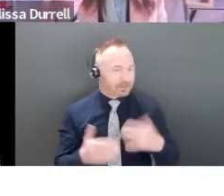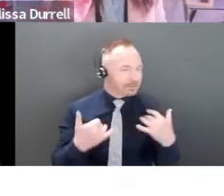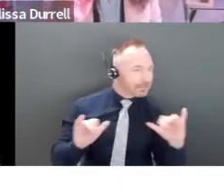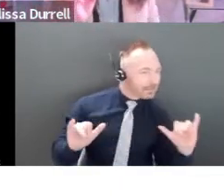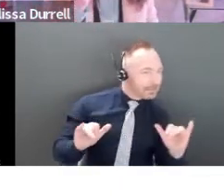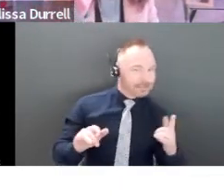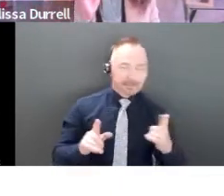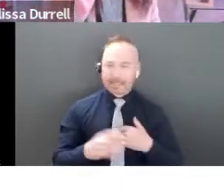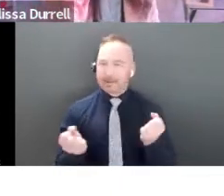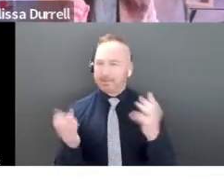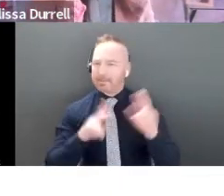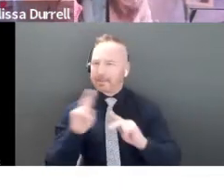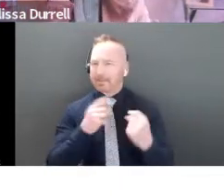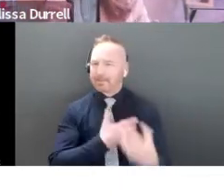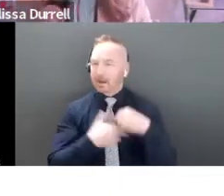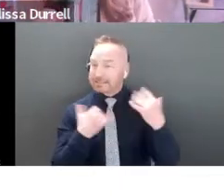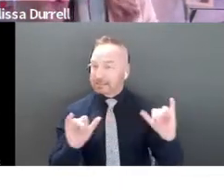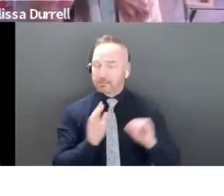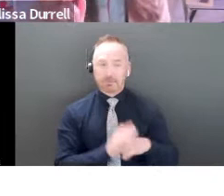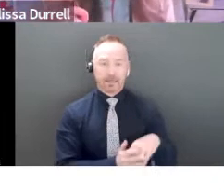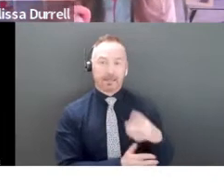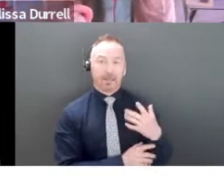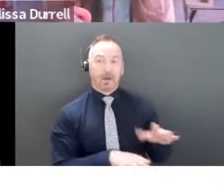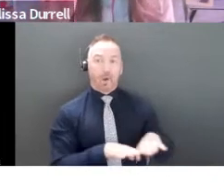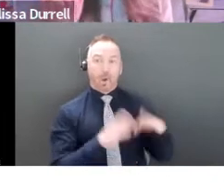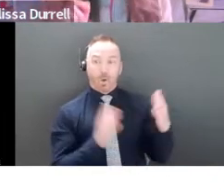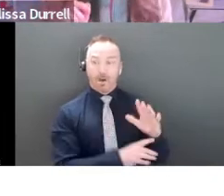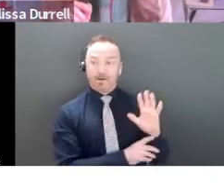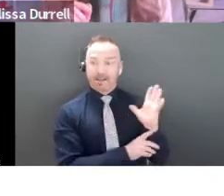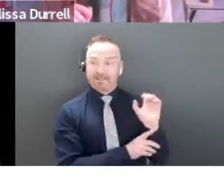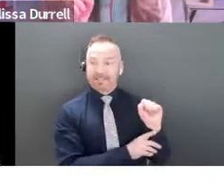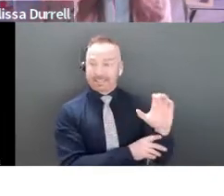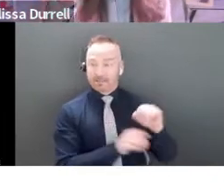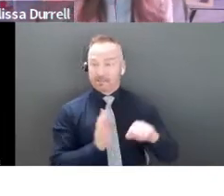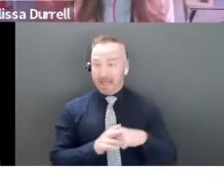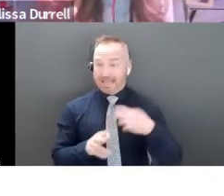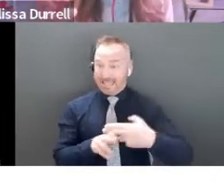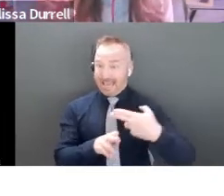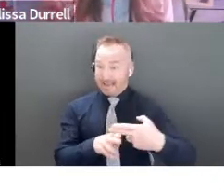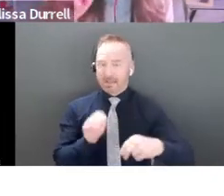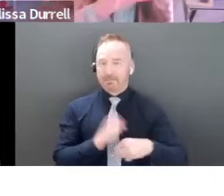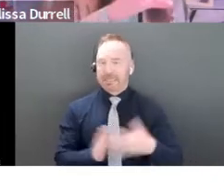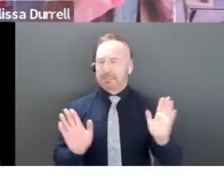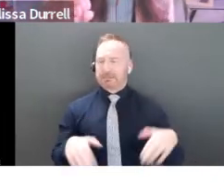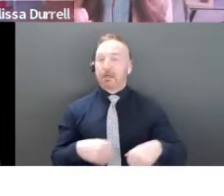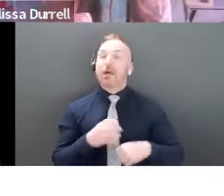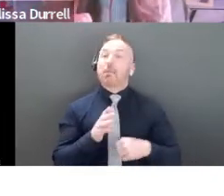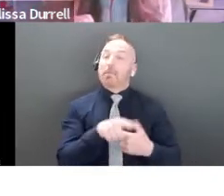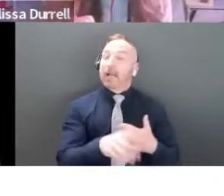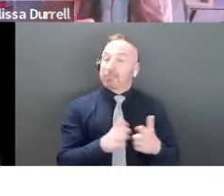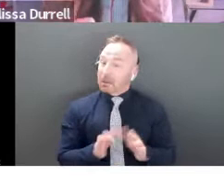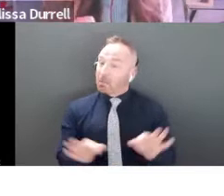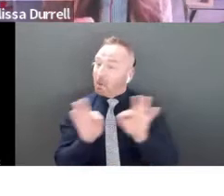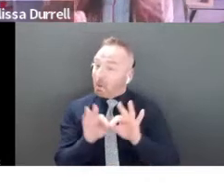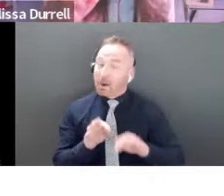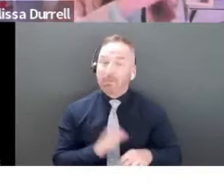the first five seconds on something mundane, like your name. Now you're important, not taking that away from you, but how can we pull them in? Is it a billion